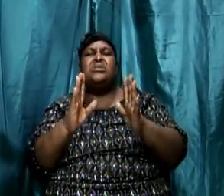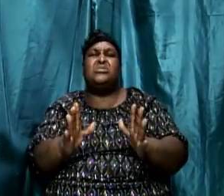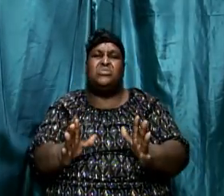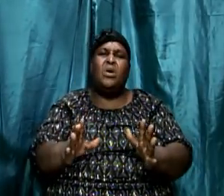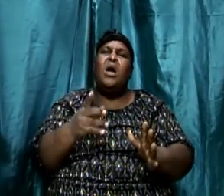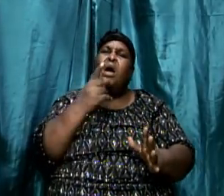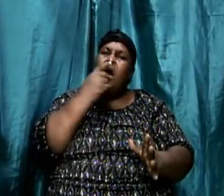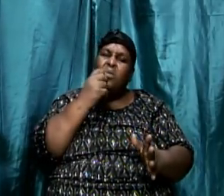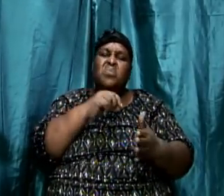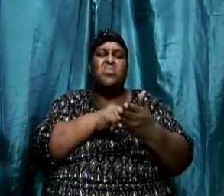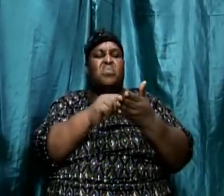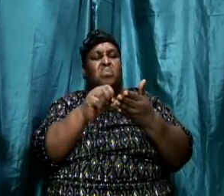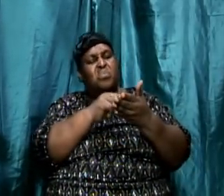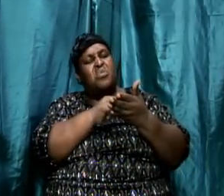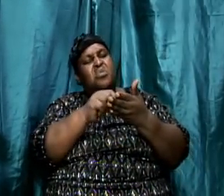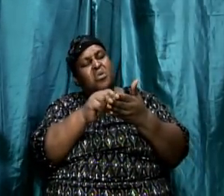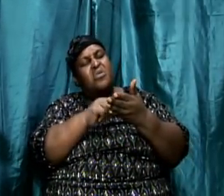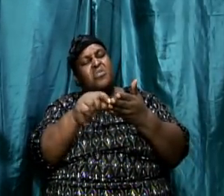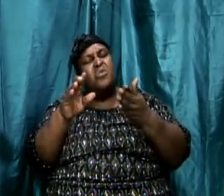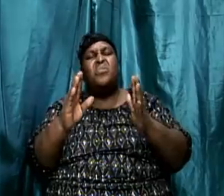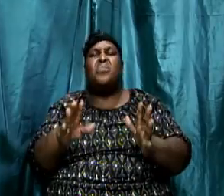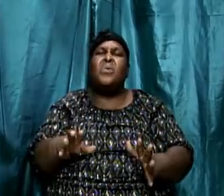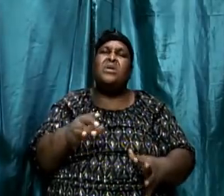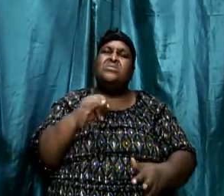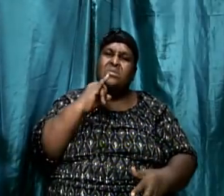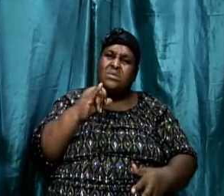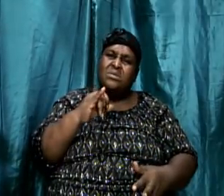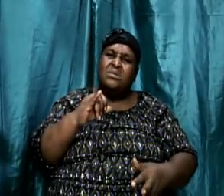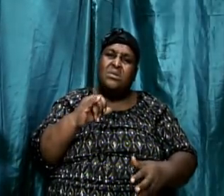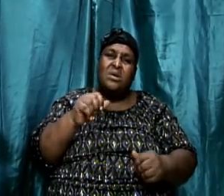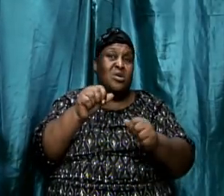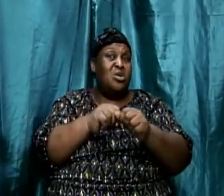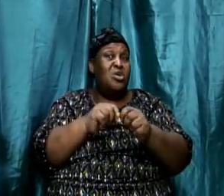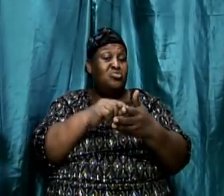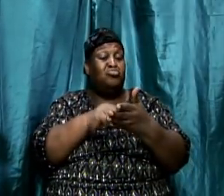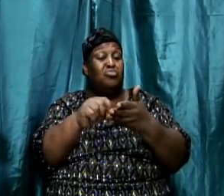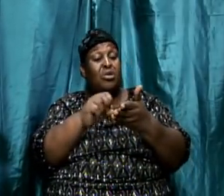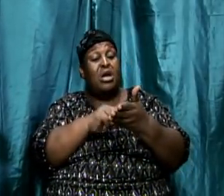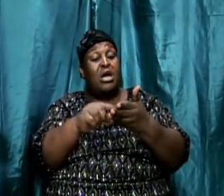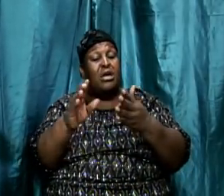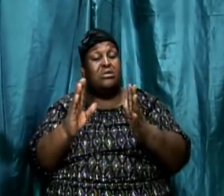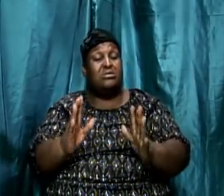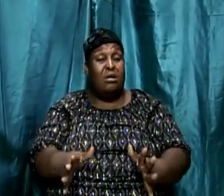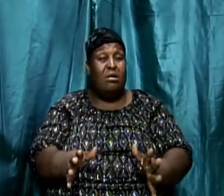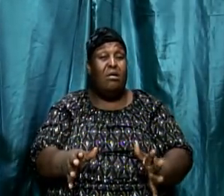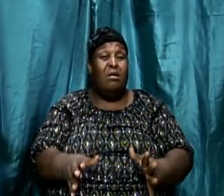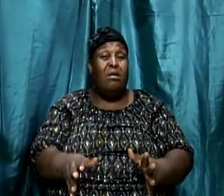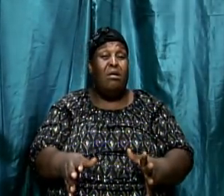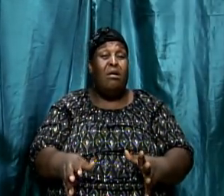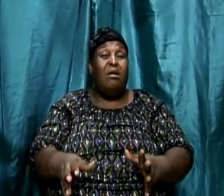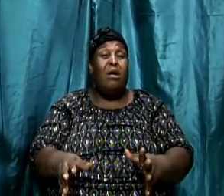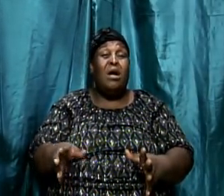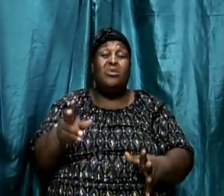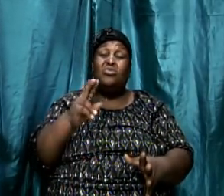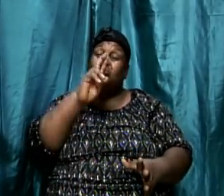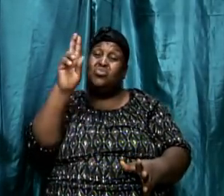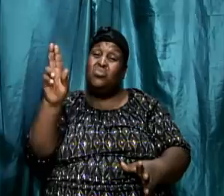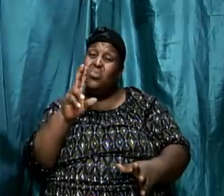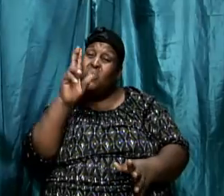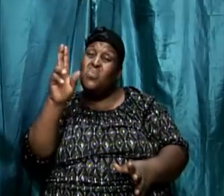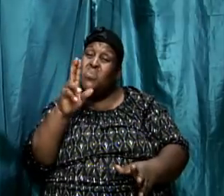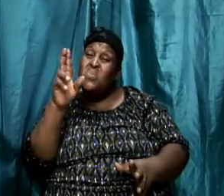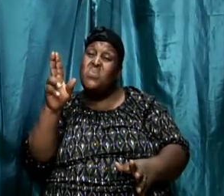wrote under circumstances that were peculiar to him and he uses vocabulary that would fit his occupation